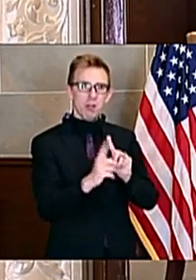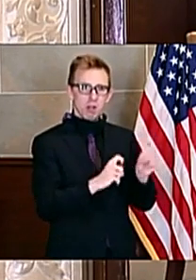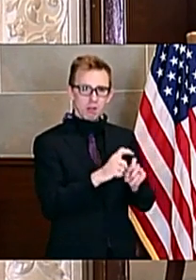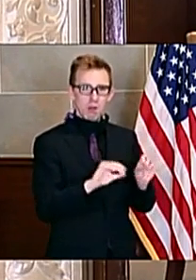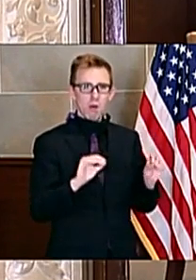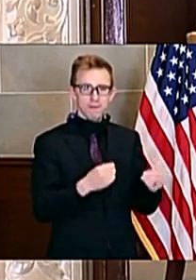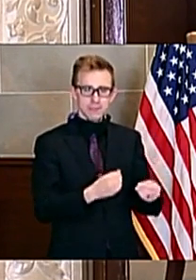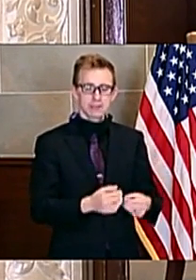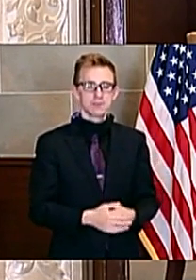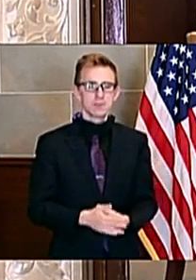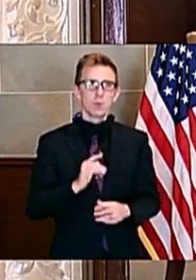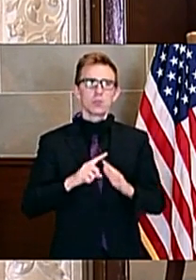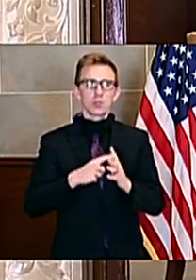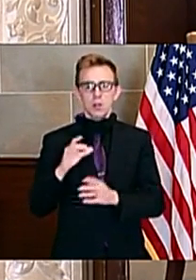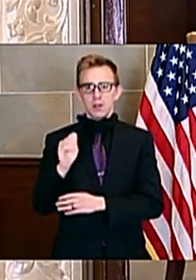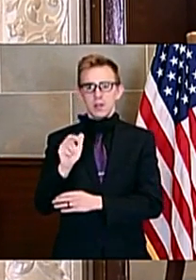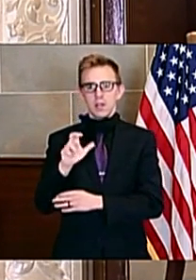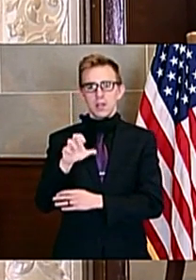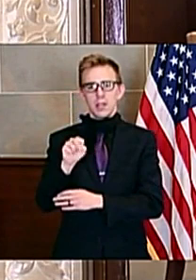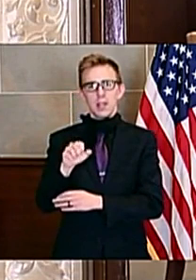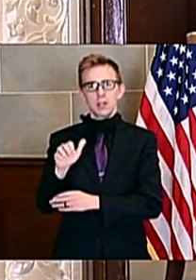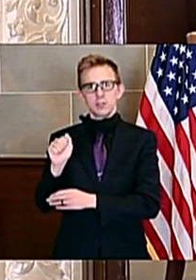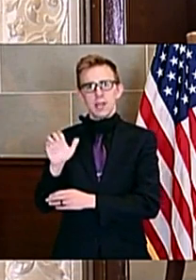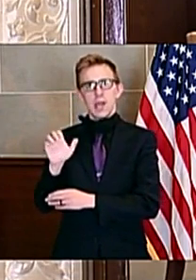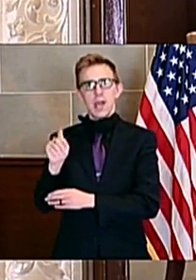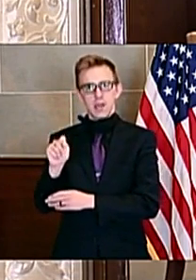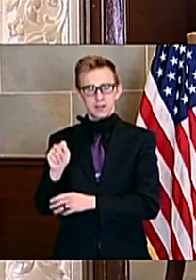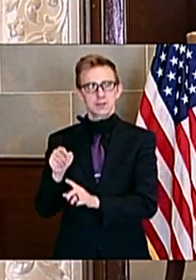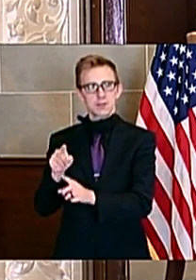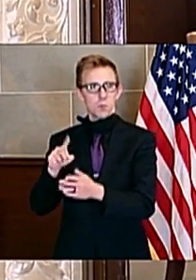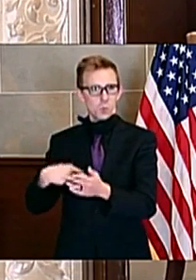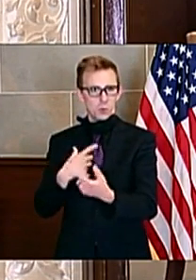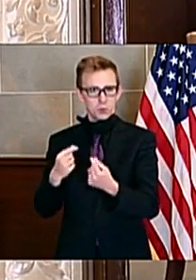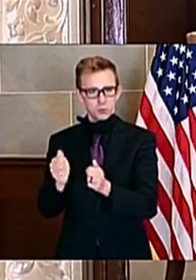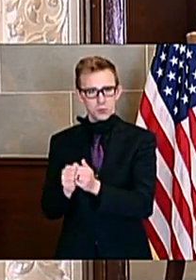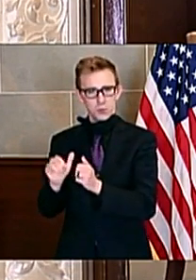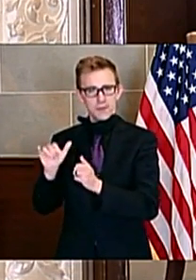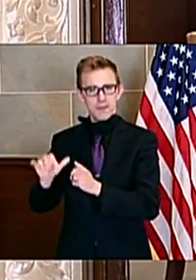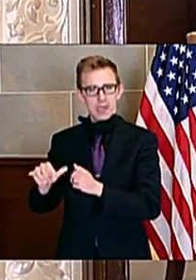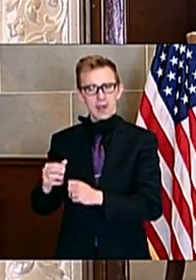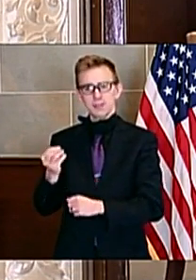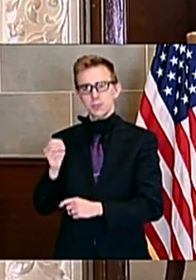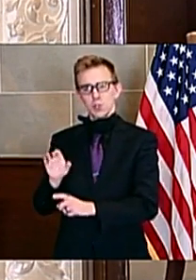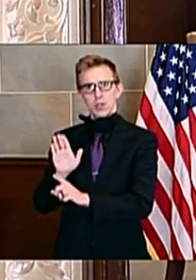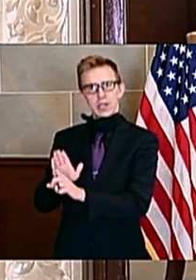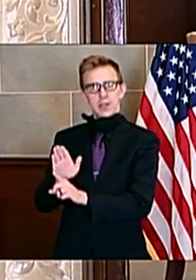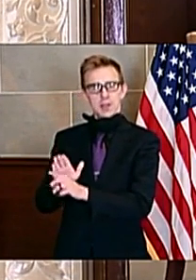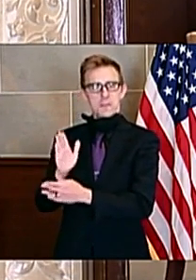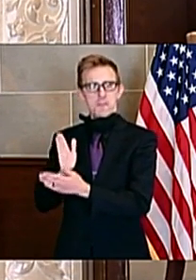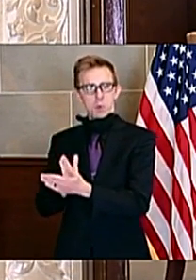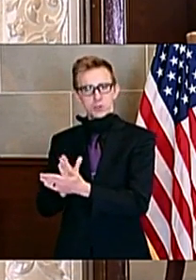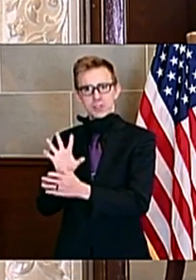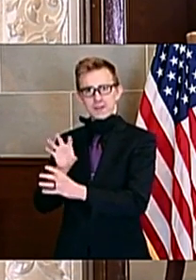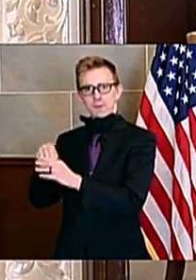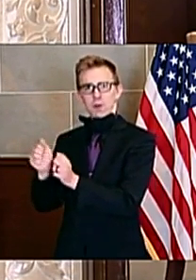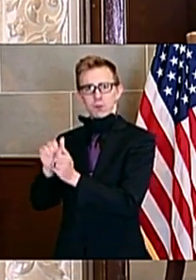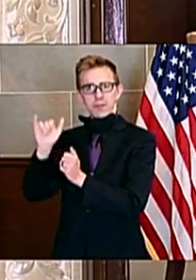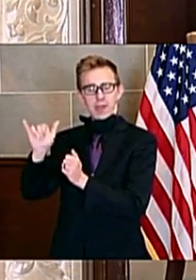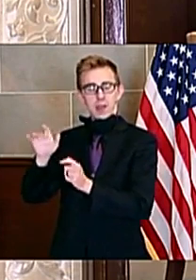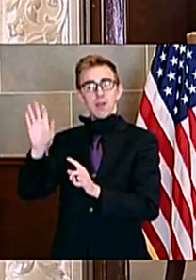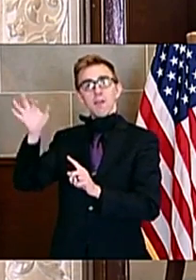let me just kind of start with the CARES Act to kind of say kind of what we're doing on that, what Missouri's portion of that is. But under the federal